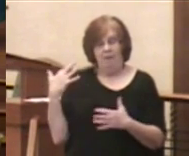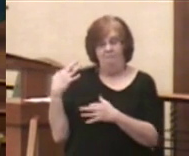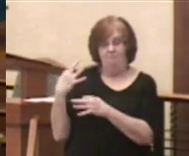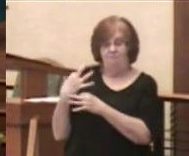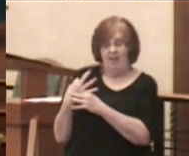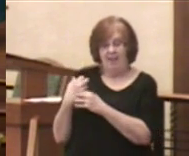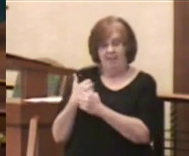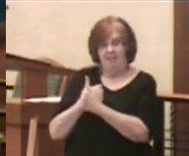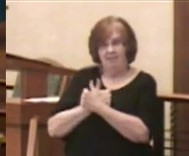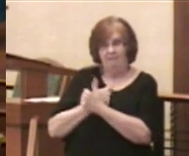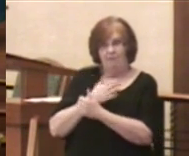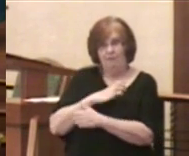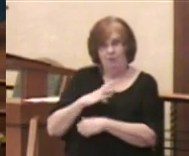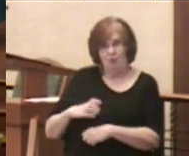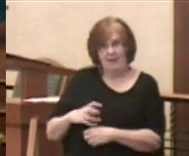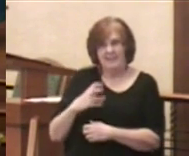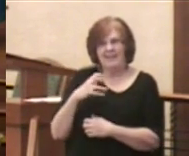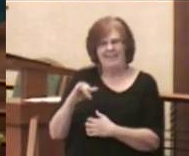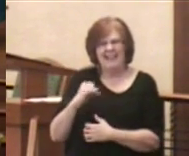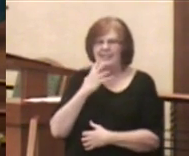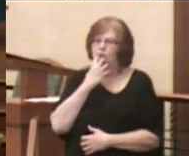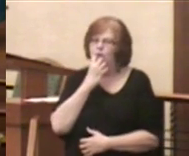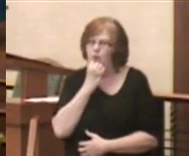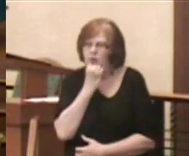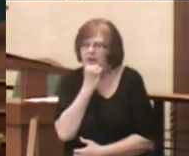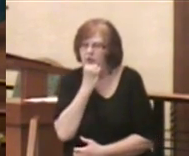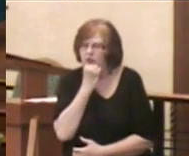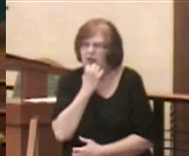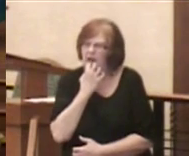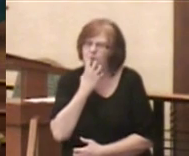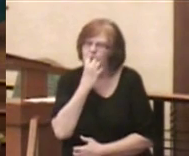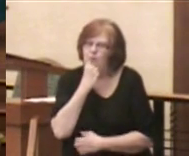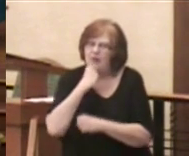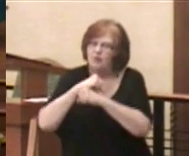treasure, and it is a treasure to be guarded.